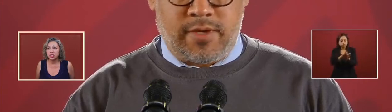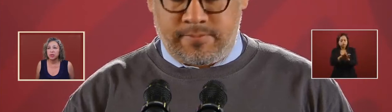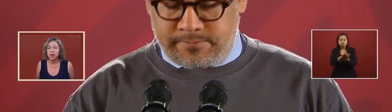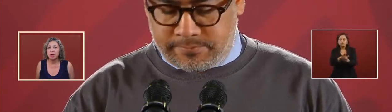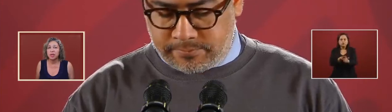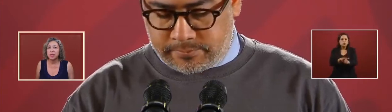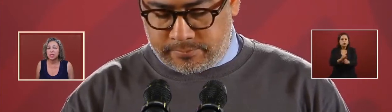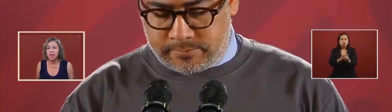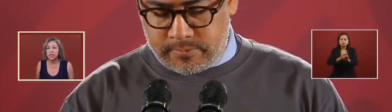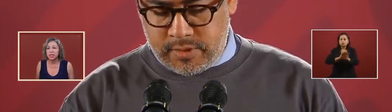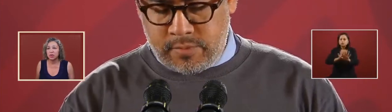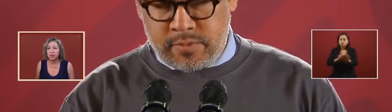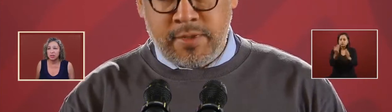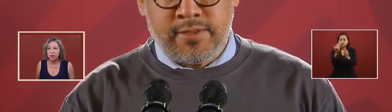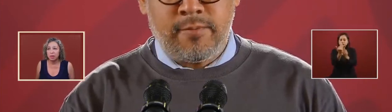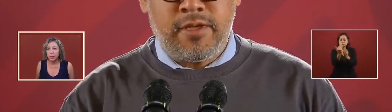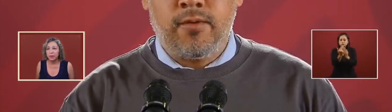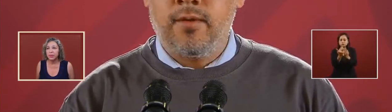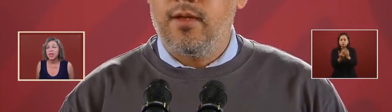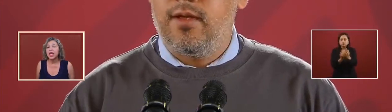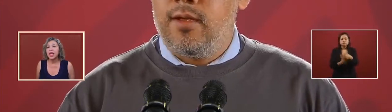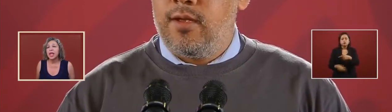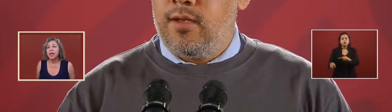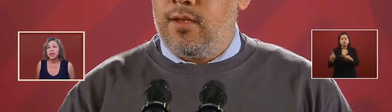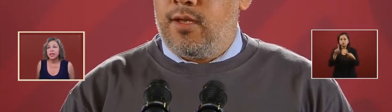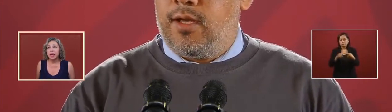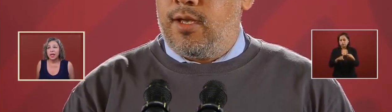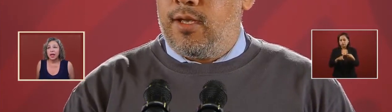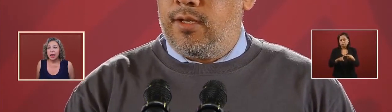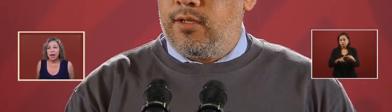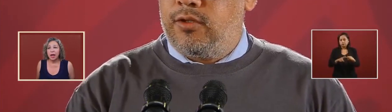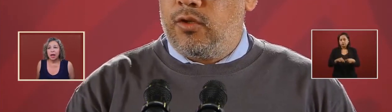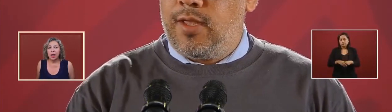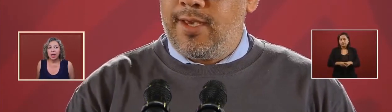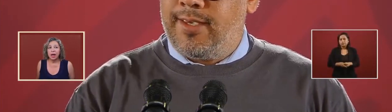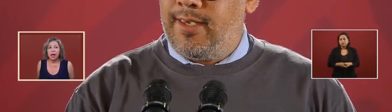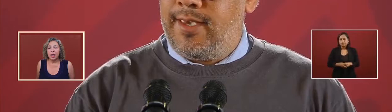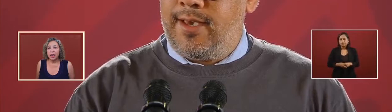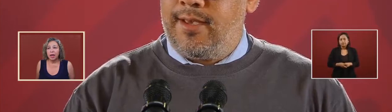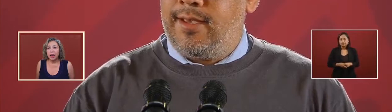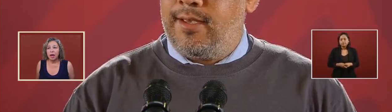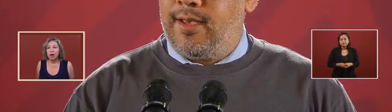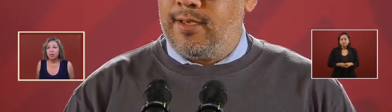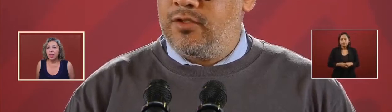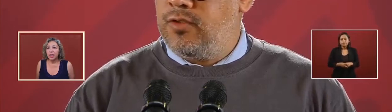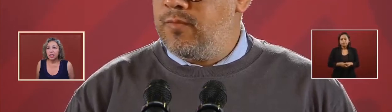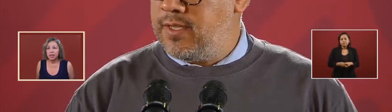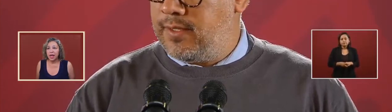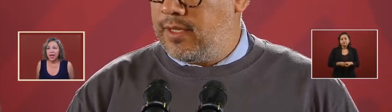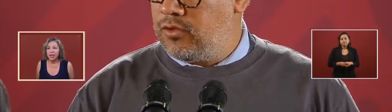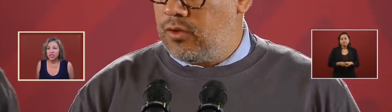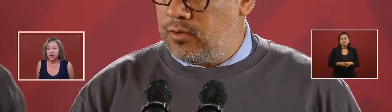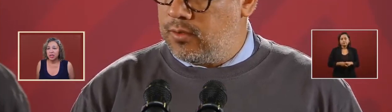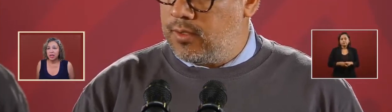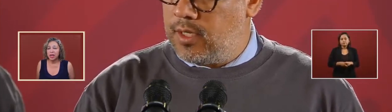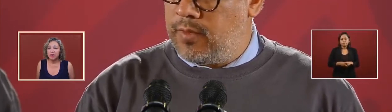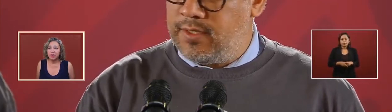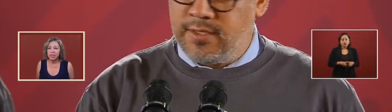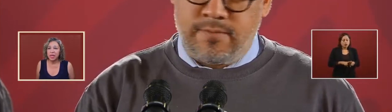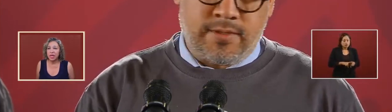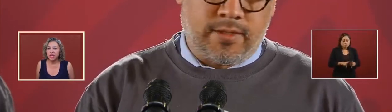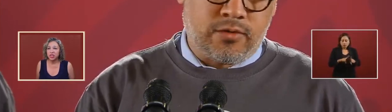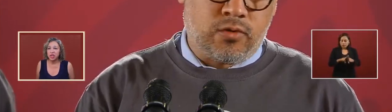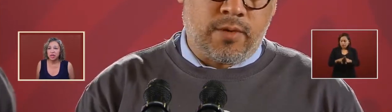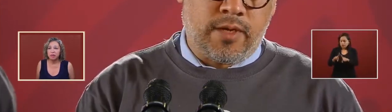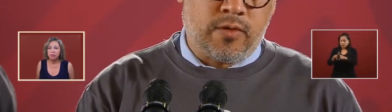questions regarding this case in guazalcinata and all that action and